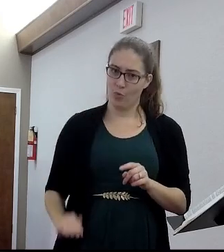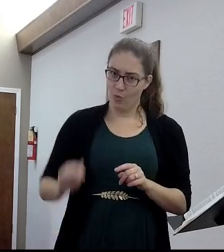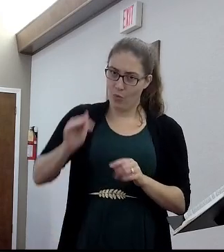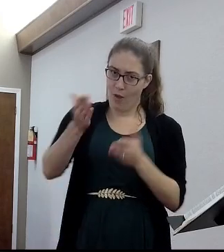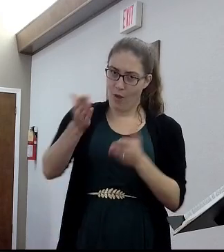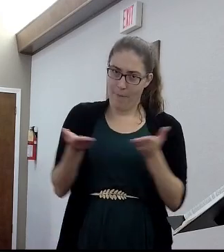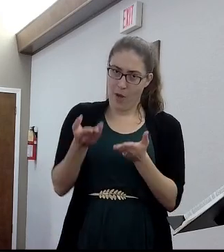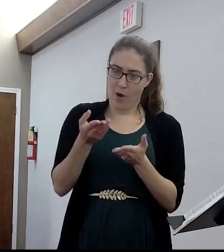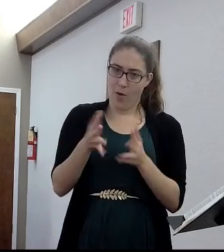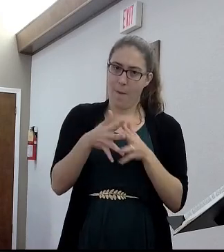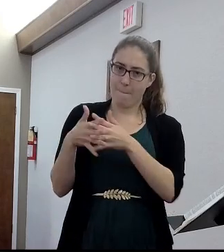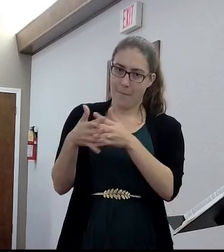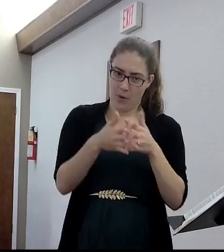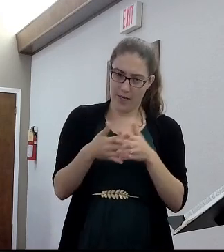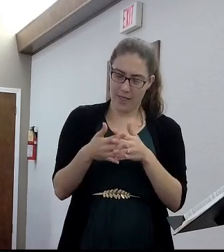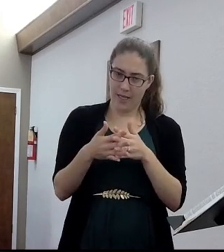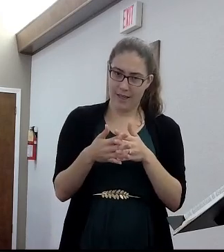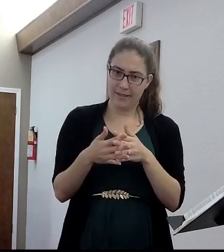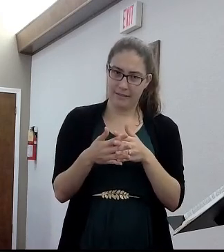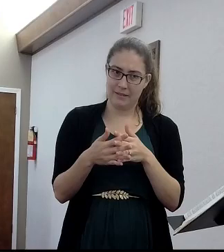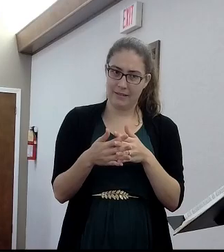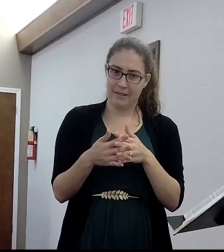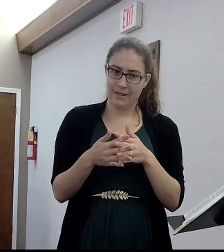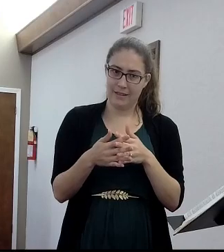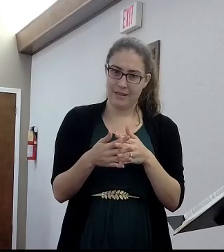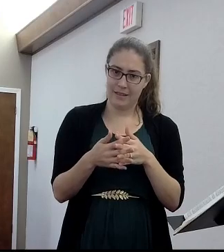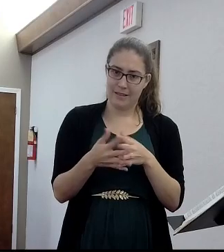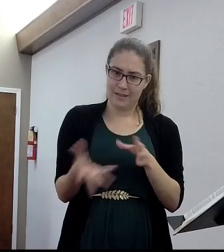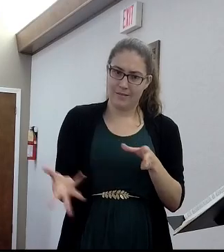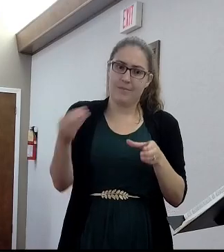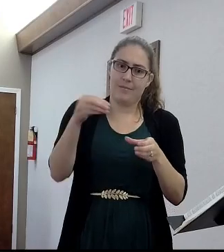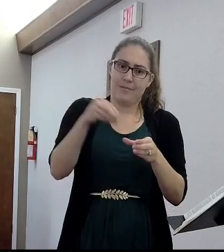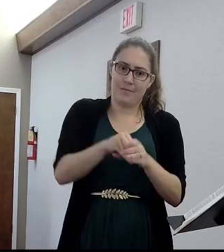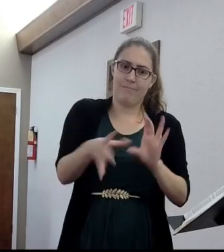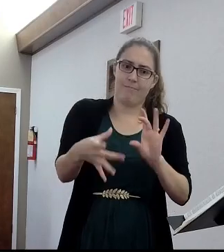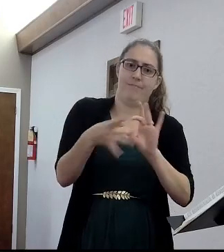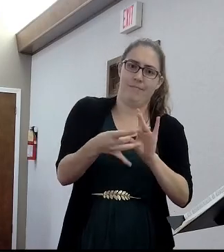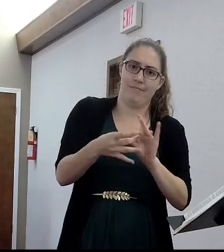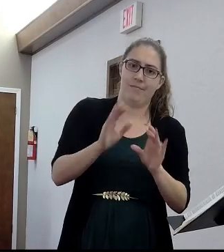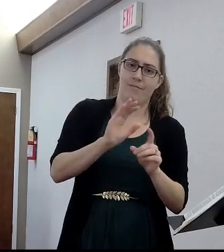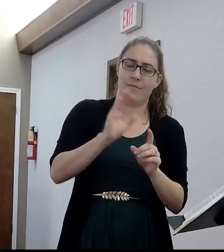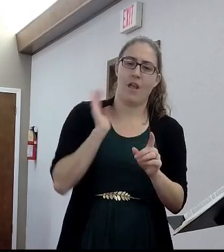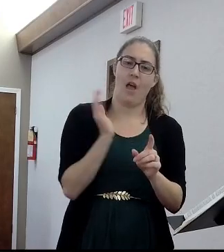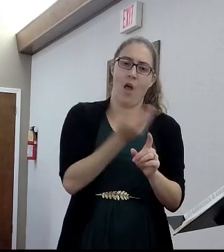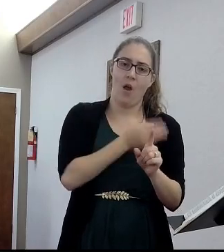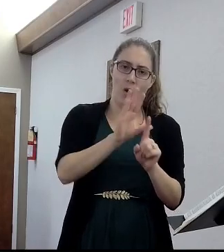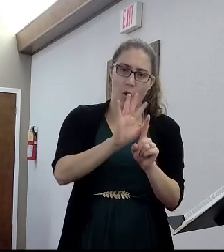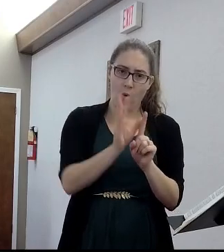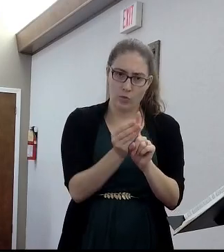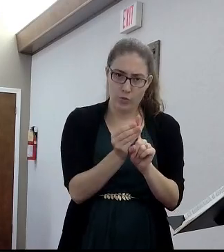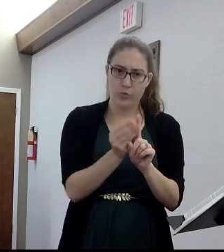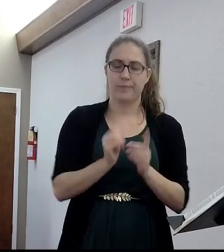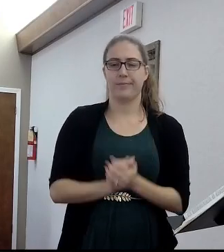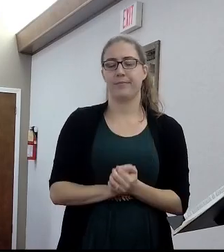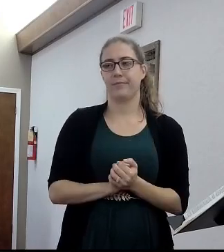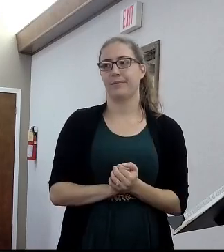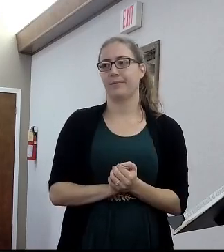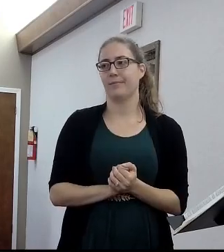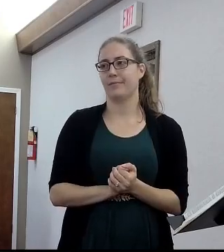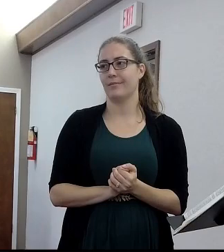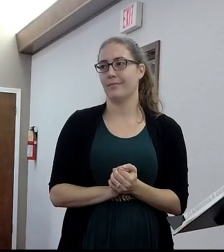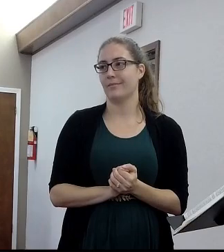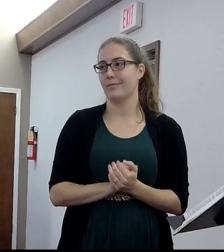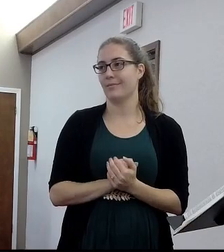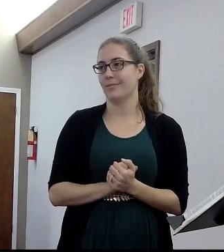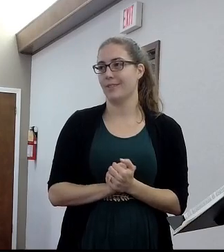It's just, it's ingrained in us, you know? Back to our example, okay? We got the three brothers here. It's convenient. Y'all are all about the same